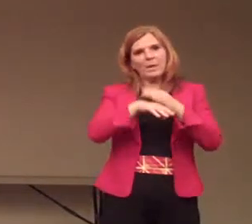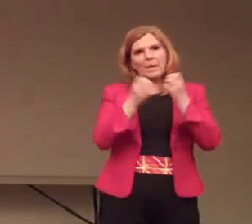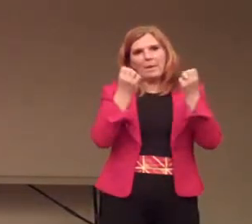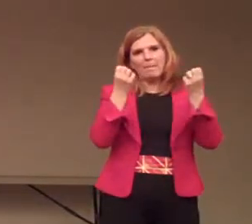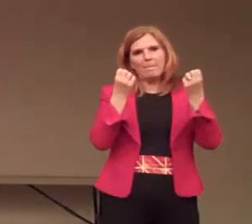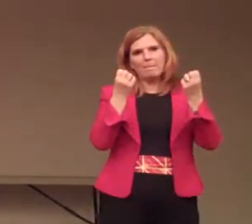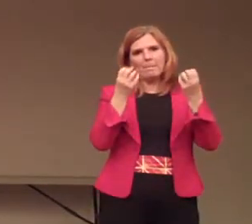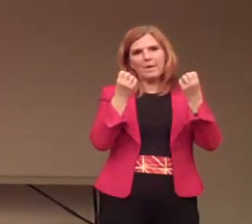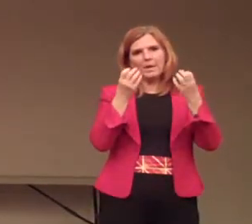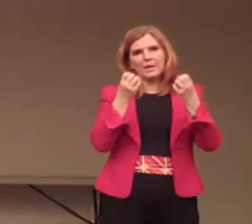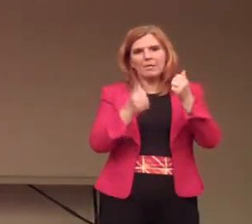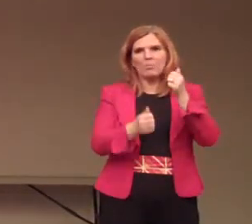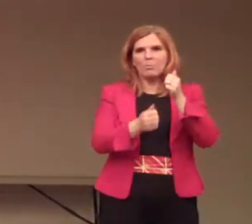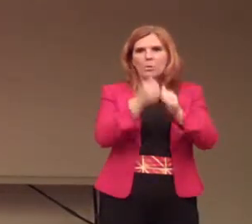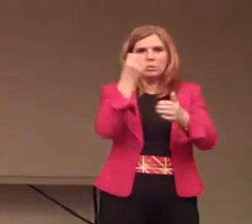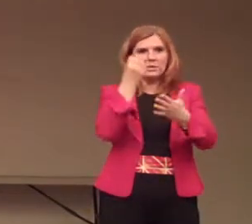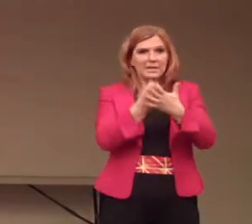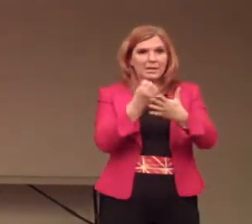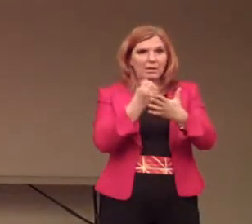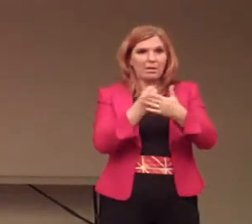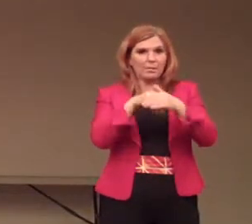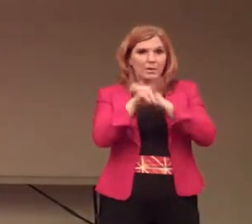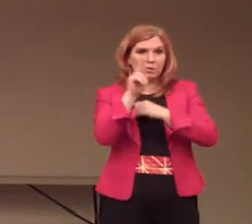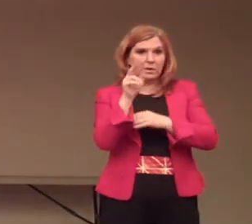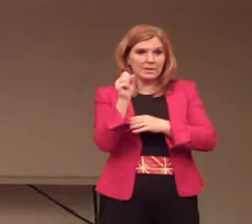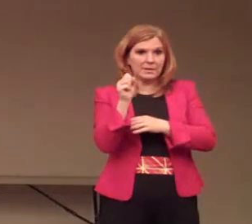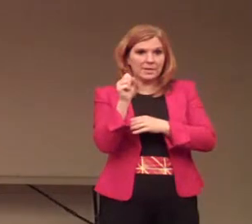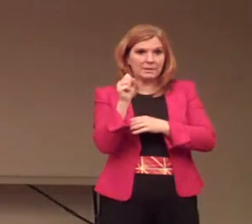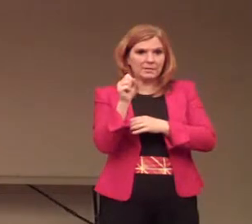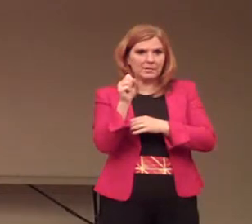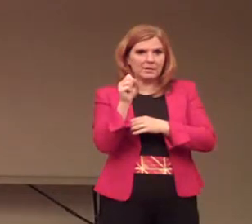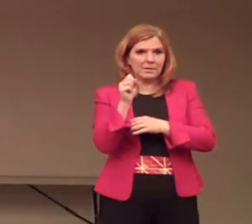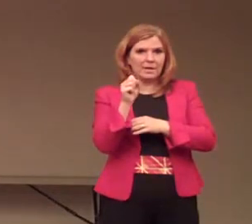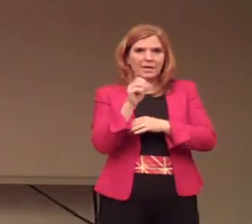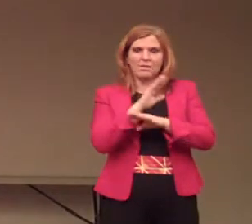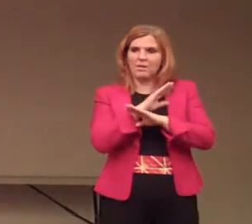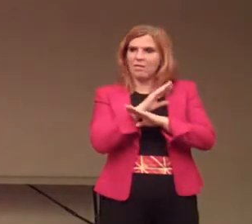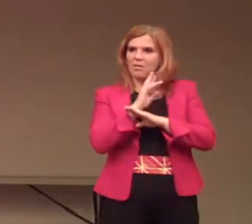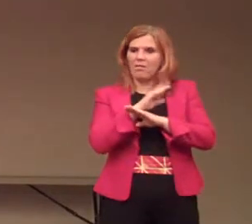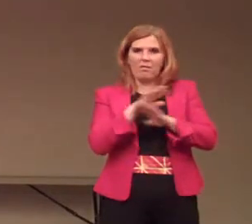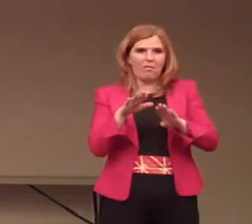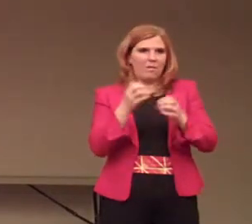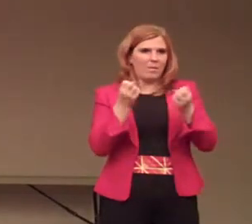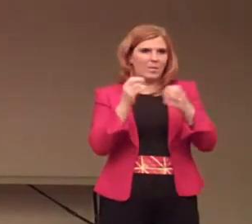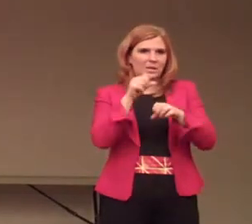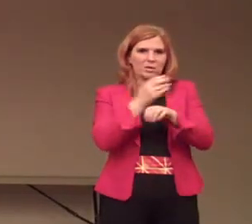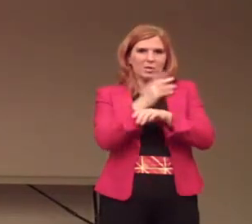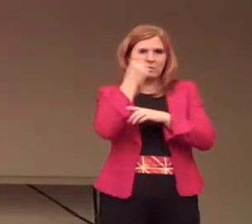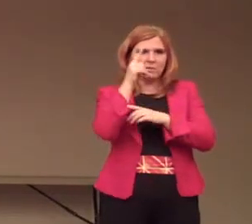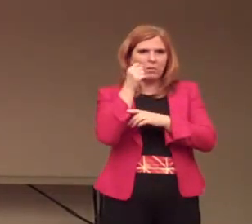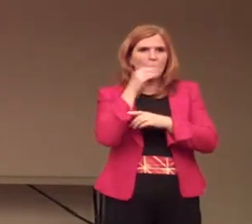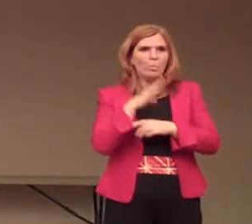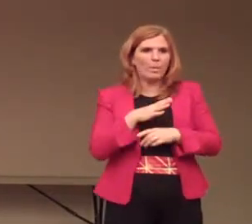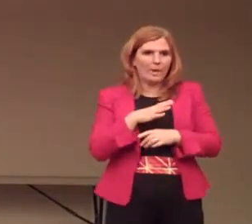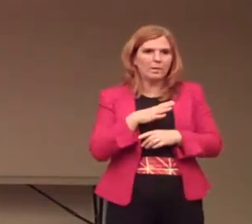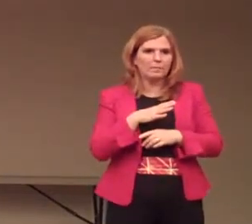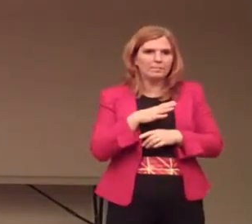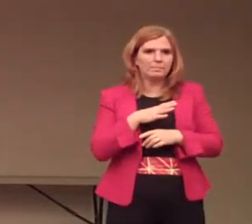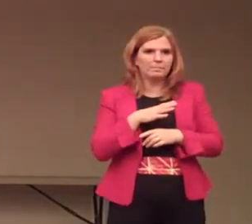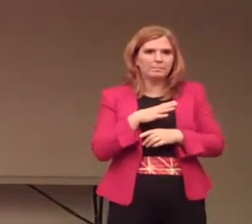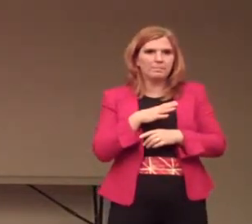many of the, most of the economies in the United States in that period, there aren't many jobs for women.